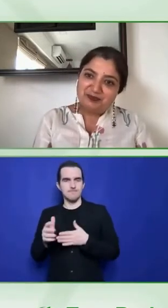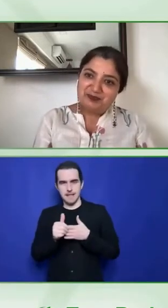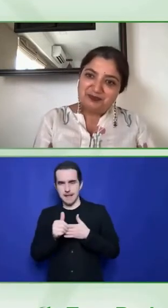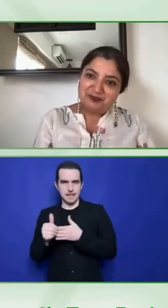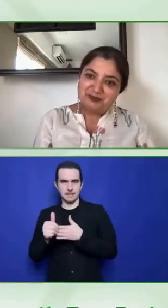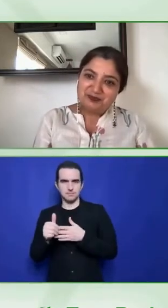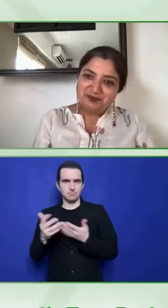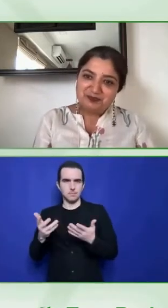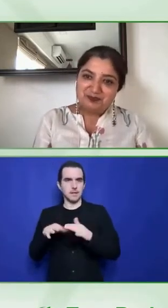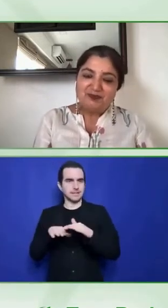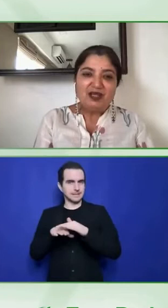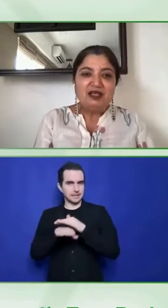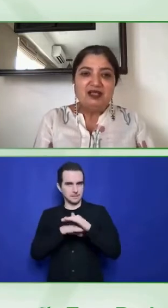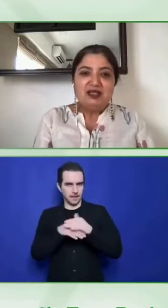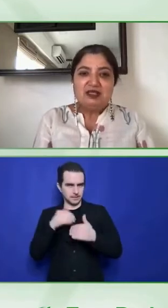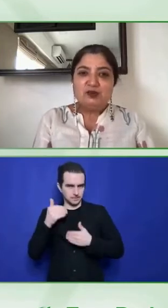please.